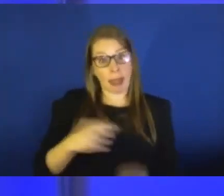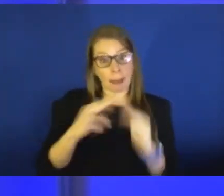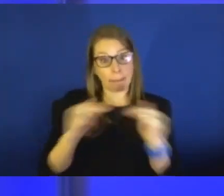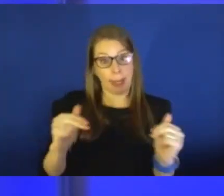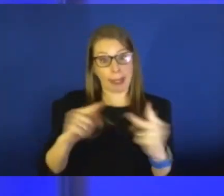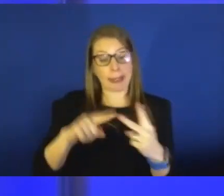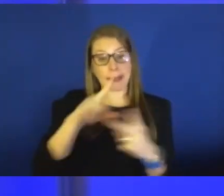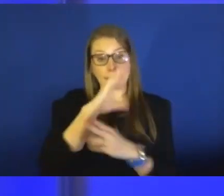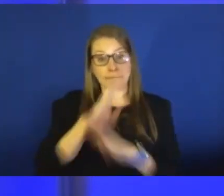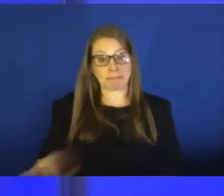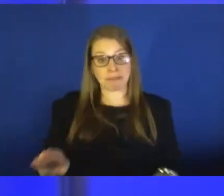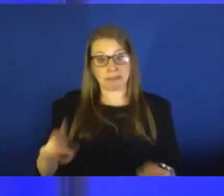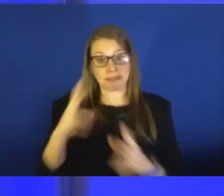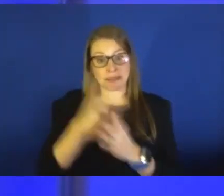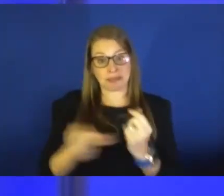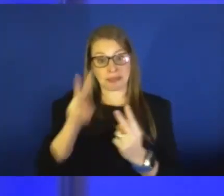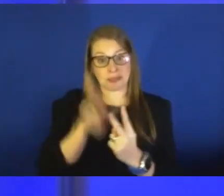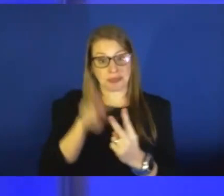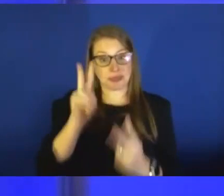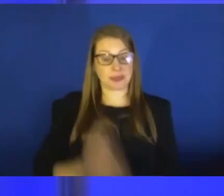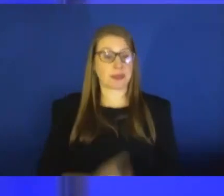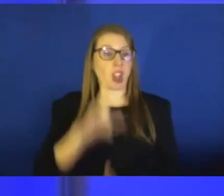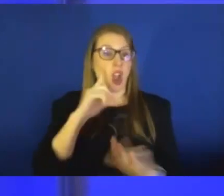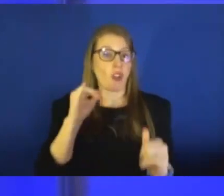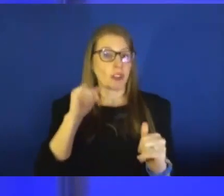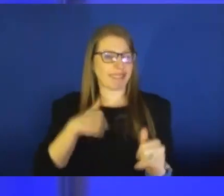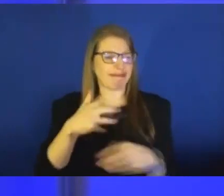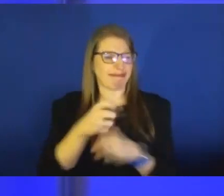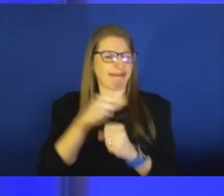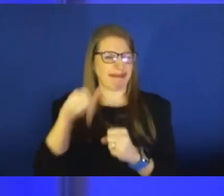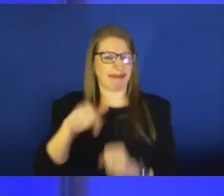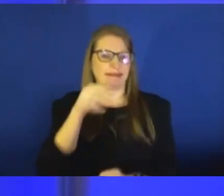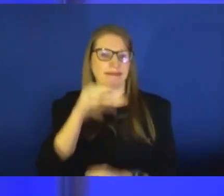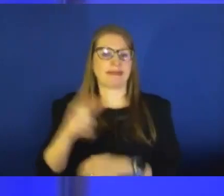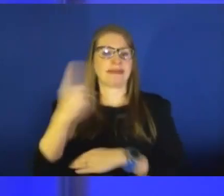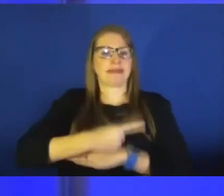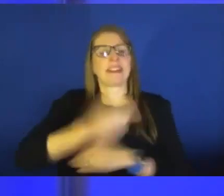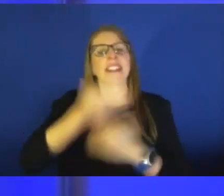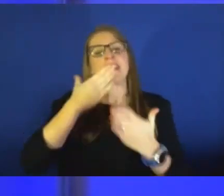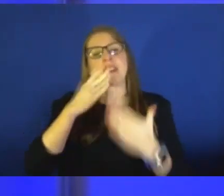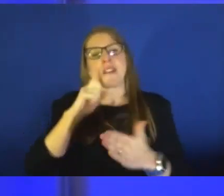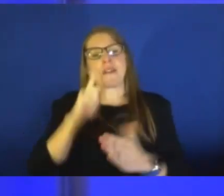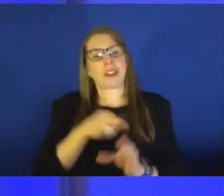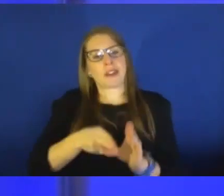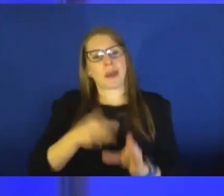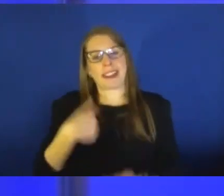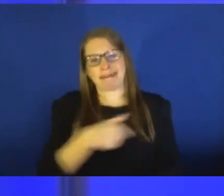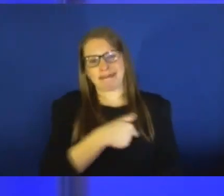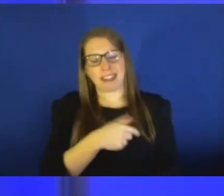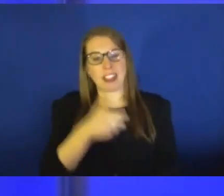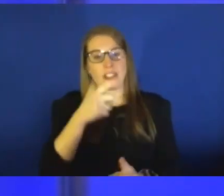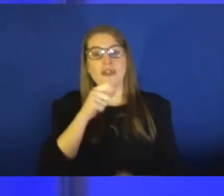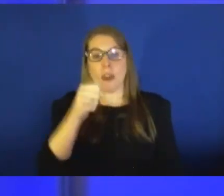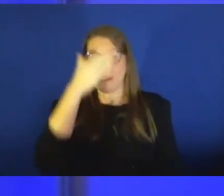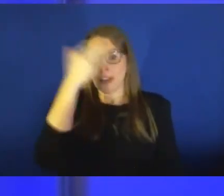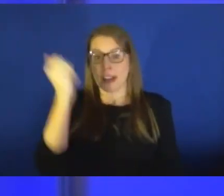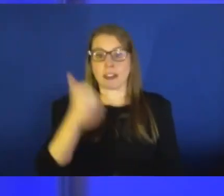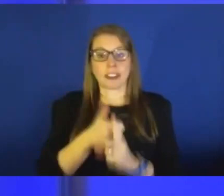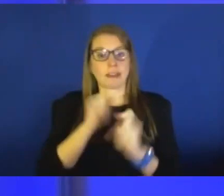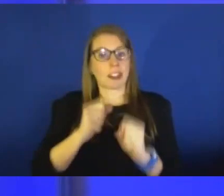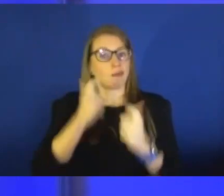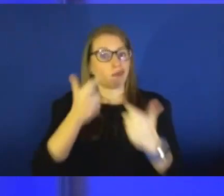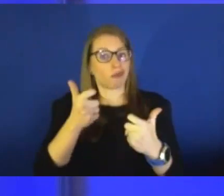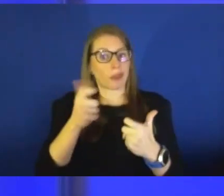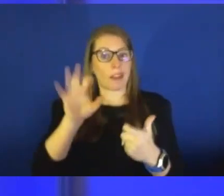and quiet. So hopefully that's on the menu for me this Mother's Day. Thank you all so much for being with us. Don't forget, you can catch our shows anytime on Facebook,